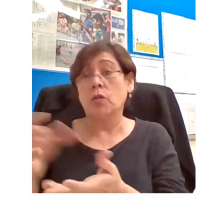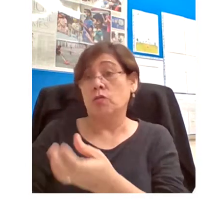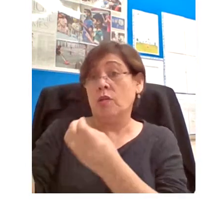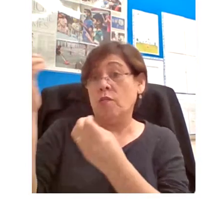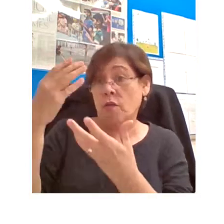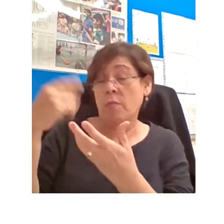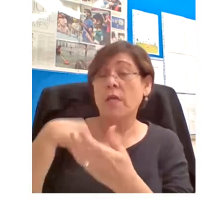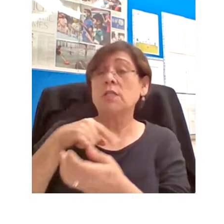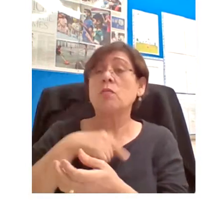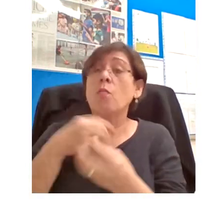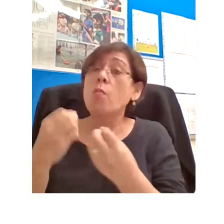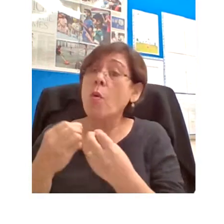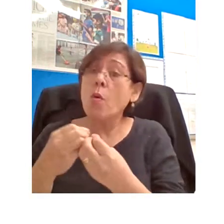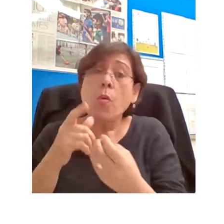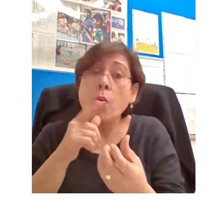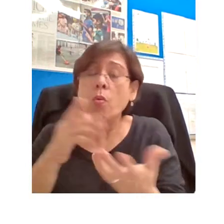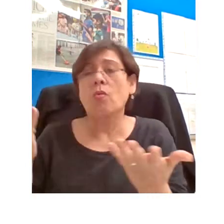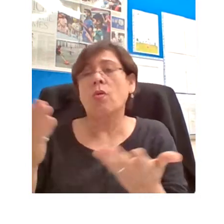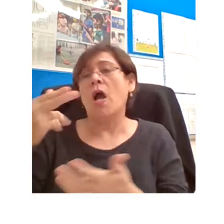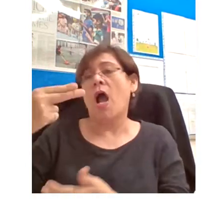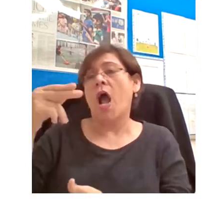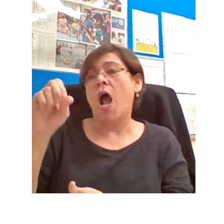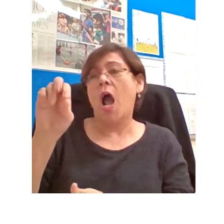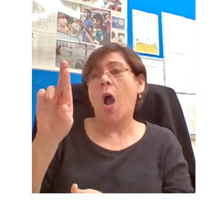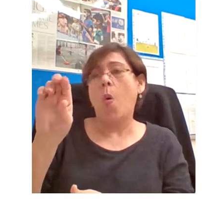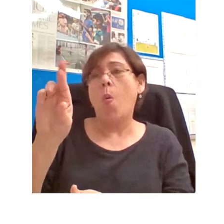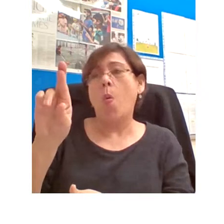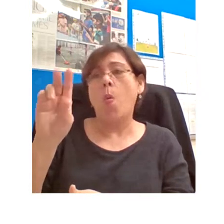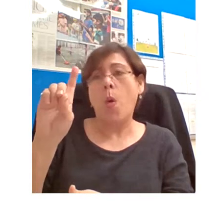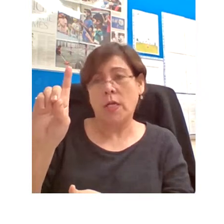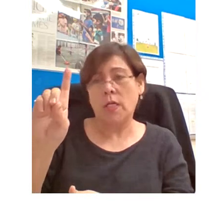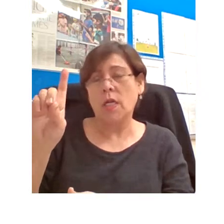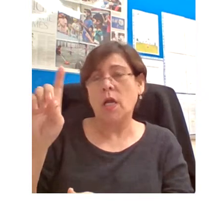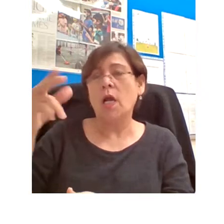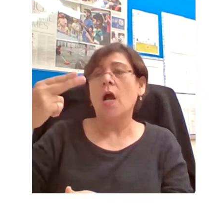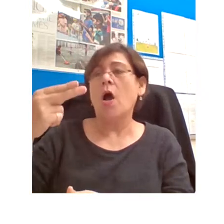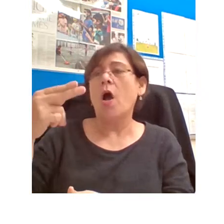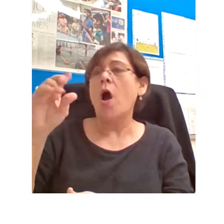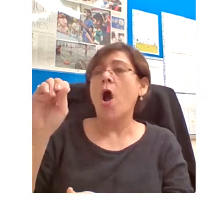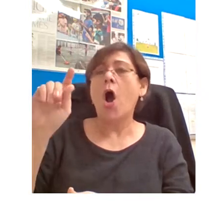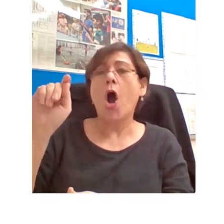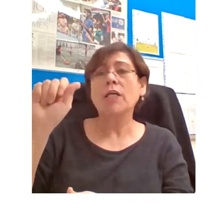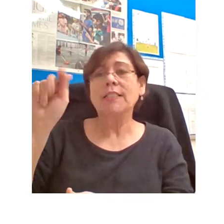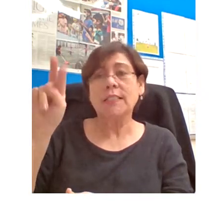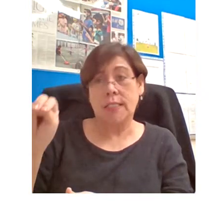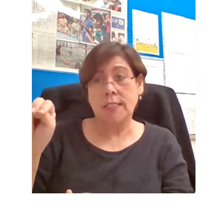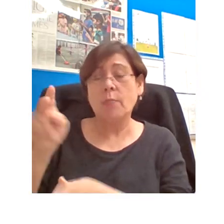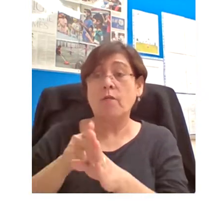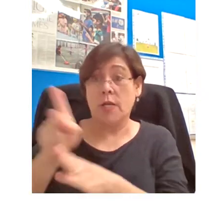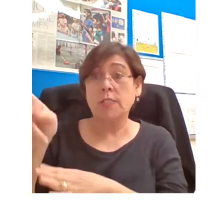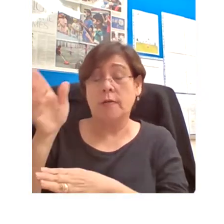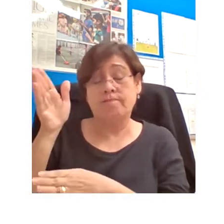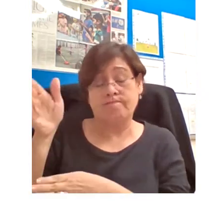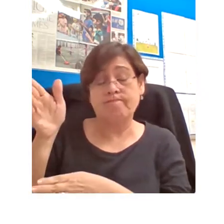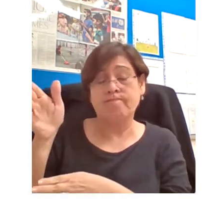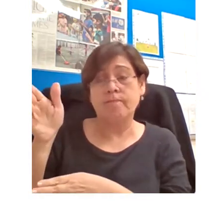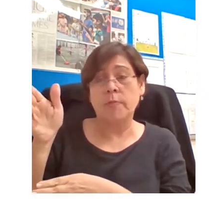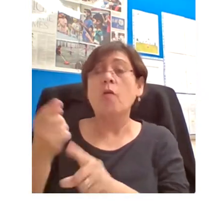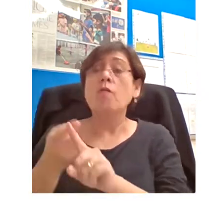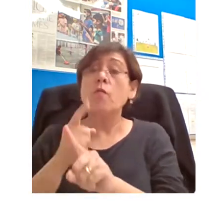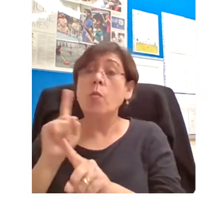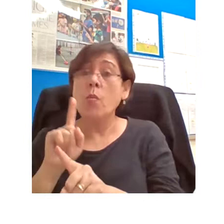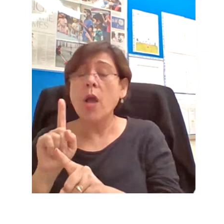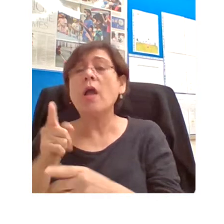with us today Professor Howard Hodson from the University of Oxford. Professor Hodson is Professor of Early Modern